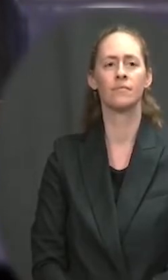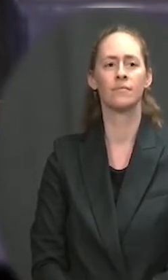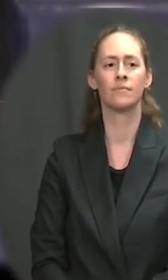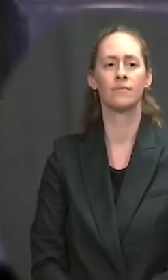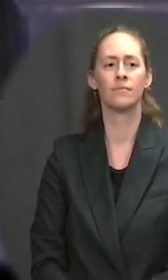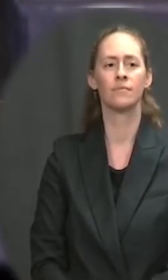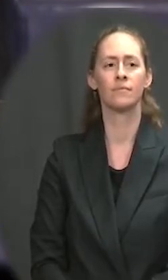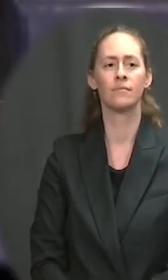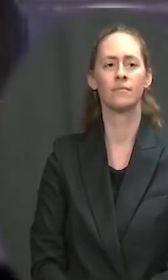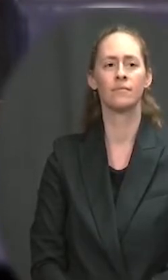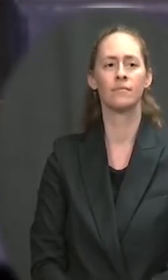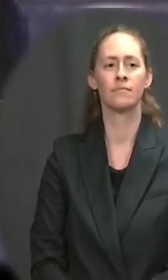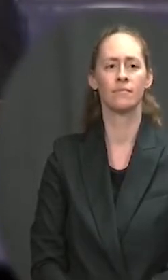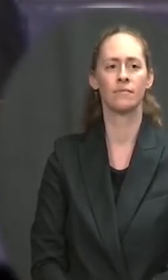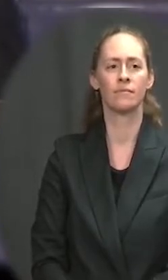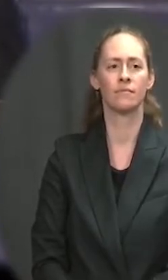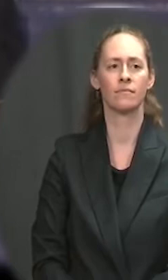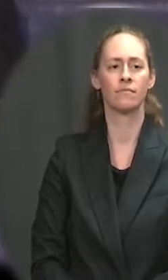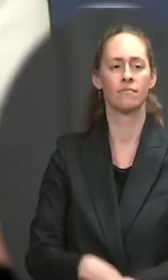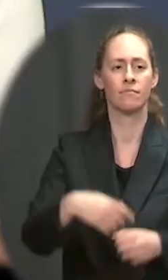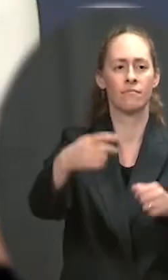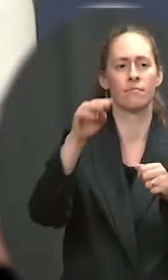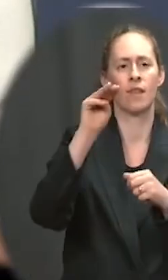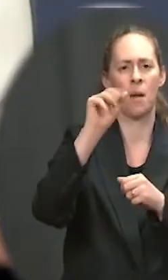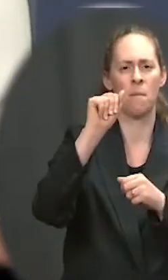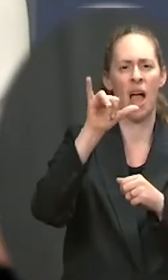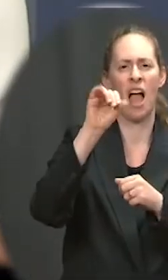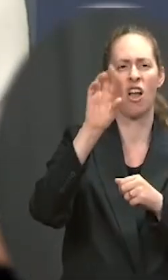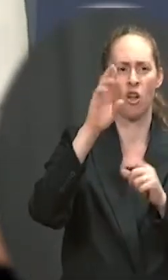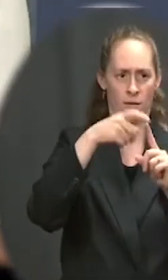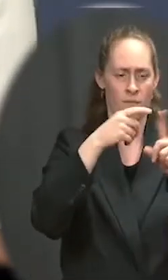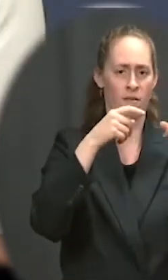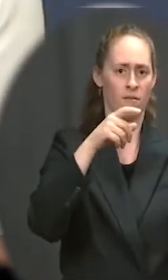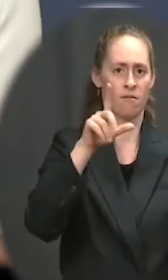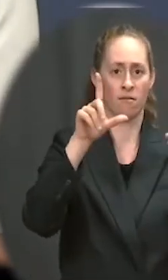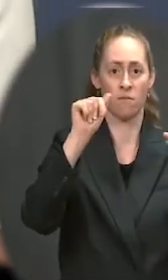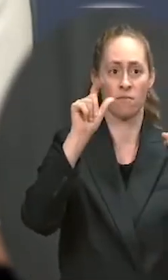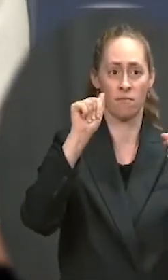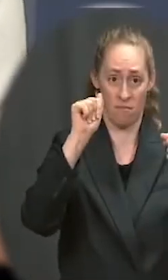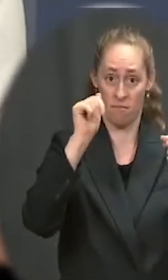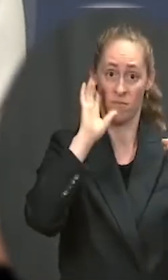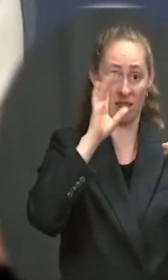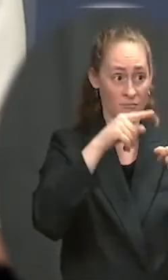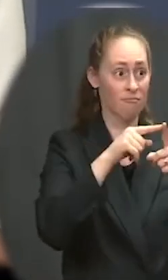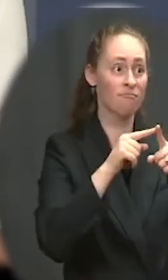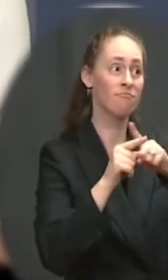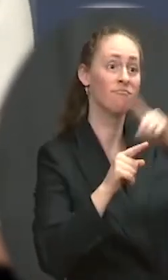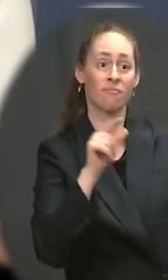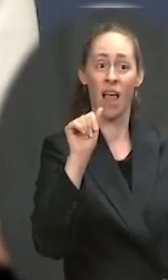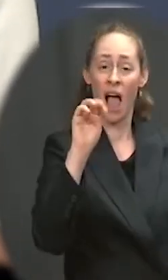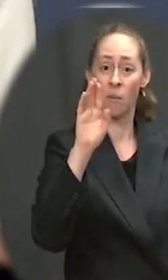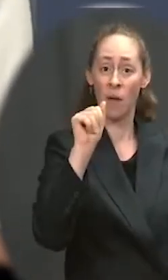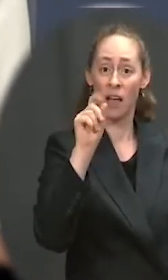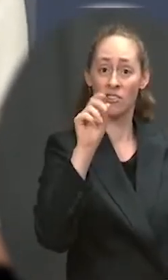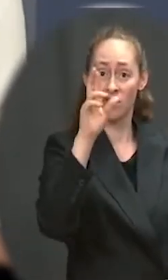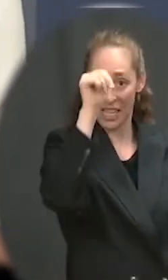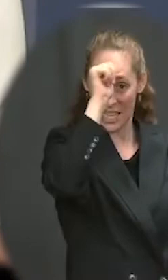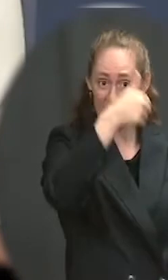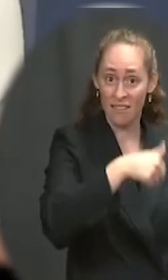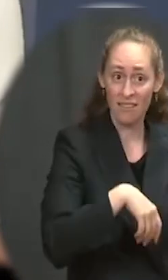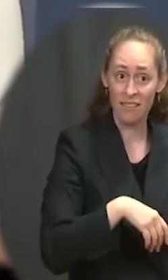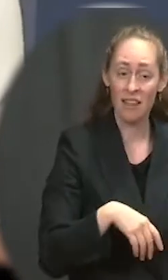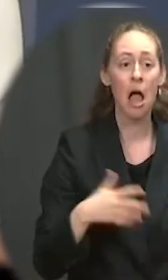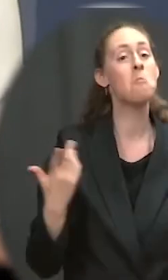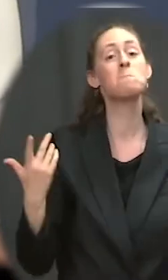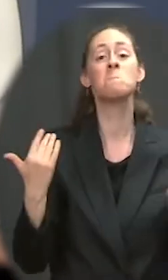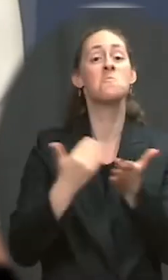India or any other country? I don't have any personnel announcements or assessments to make here from